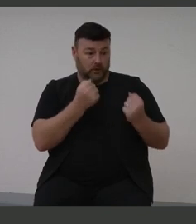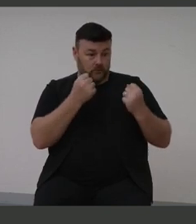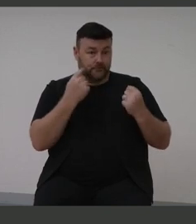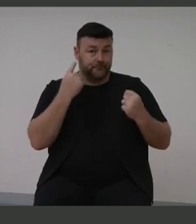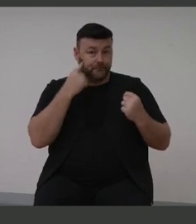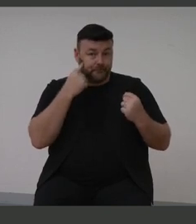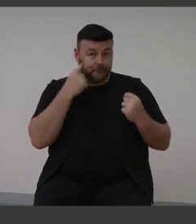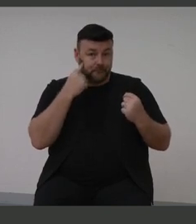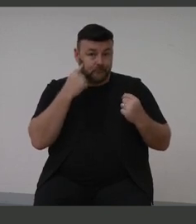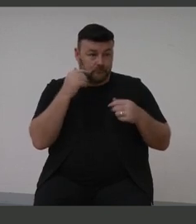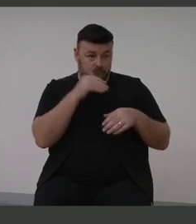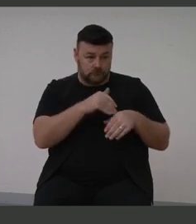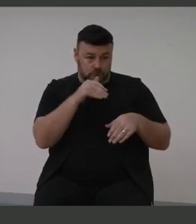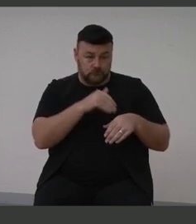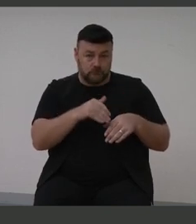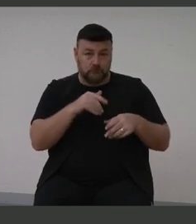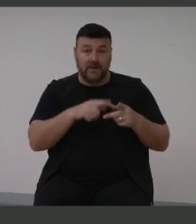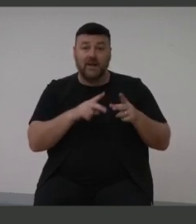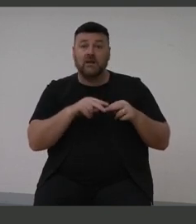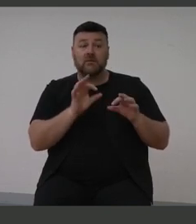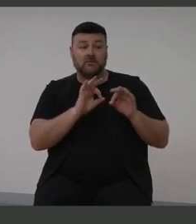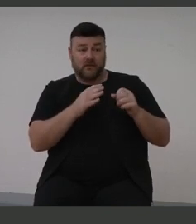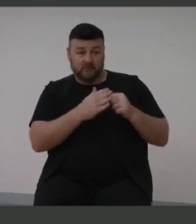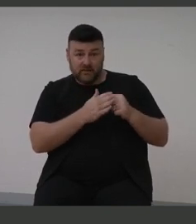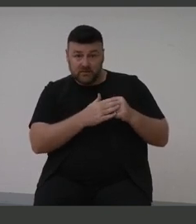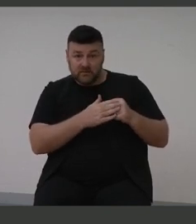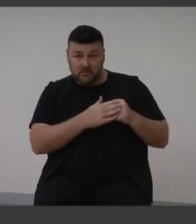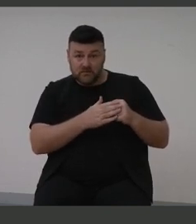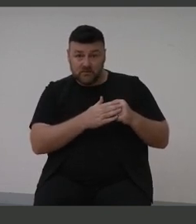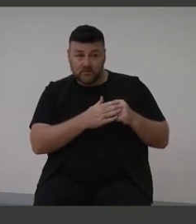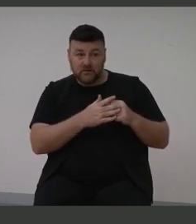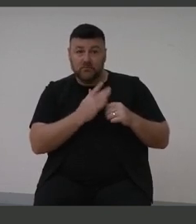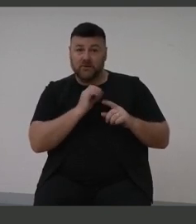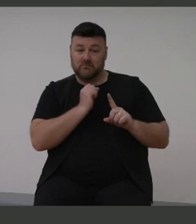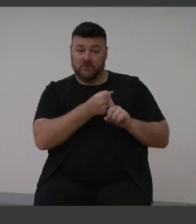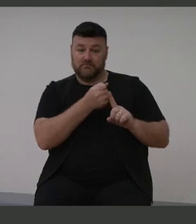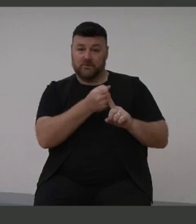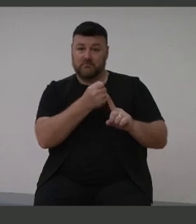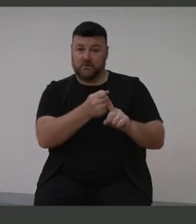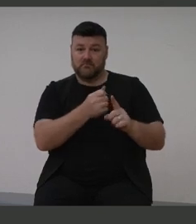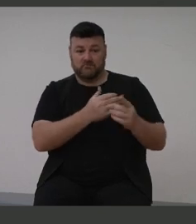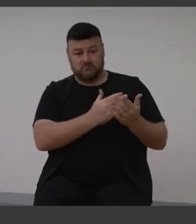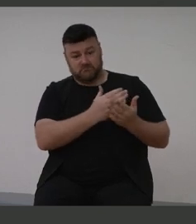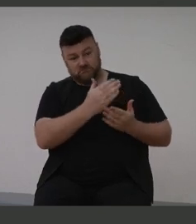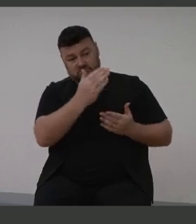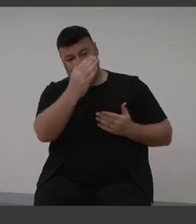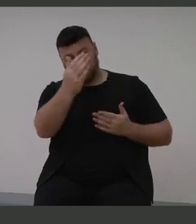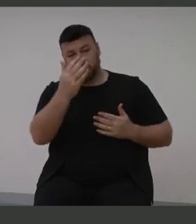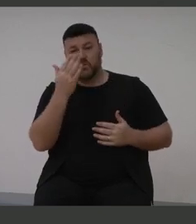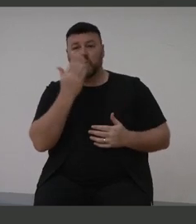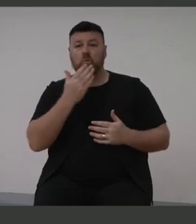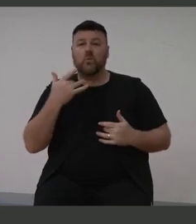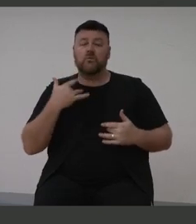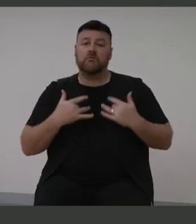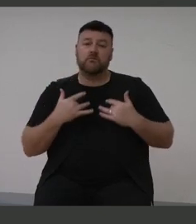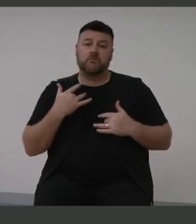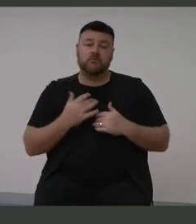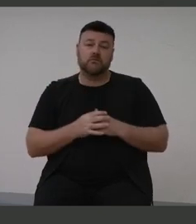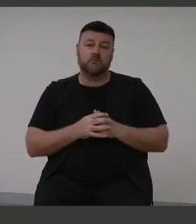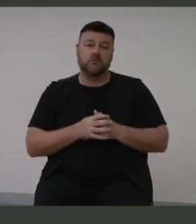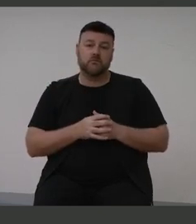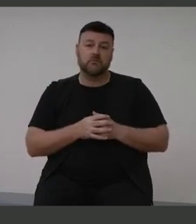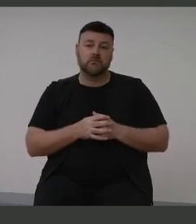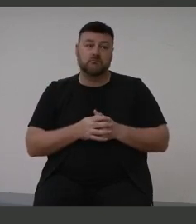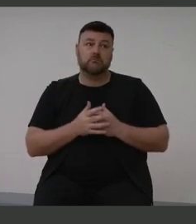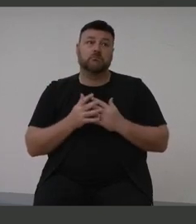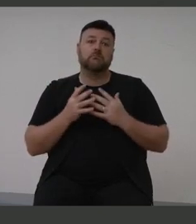and unless they're addressed, that has a compounding impact throughout their schooling career. And too